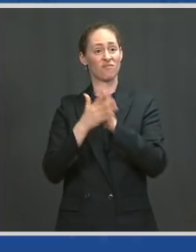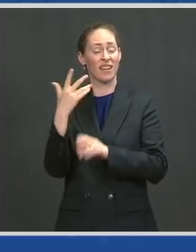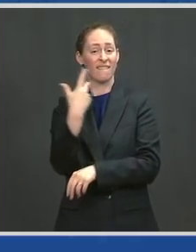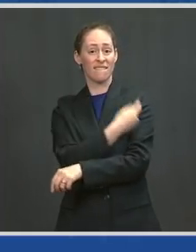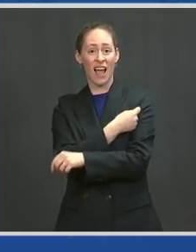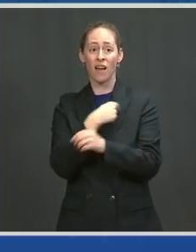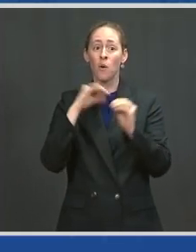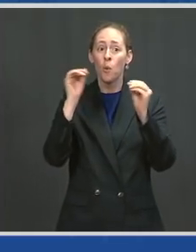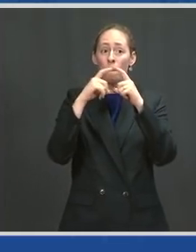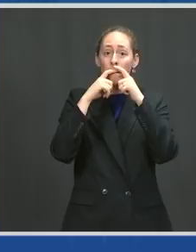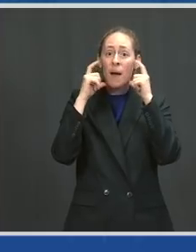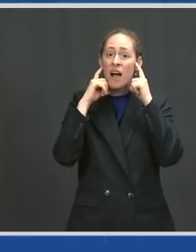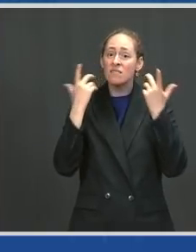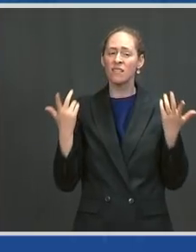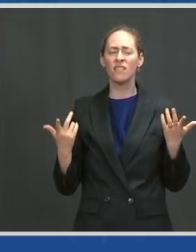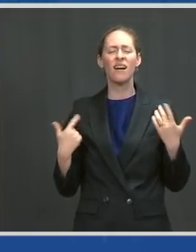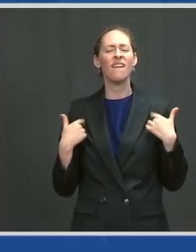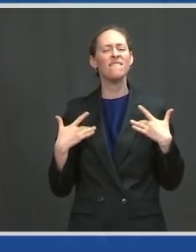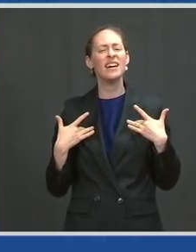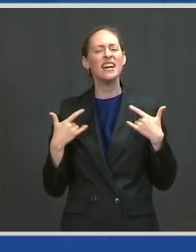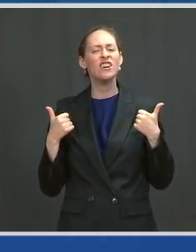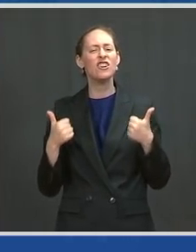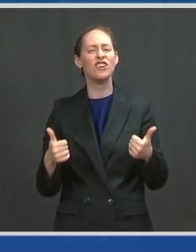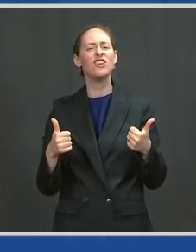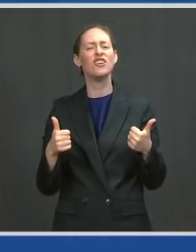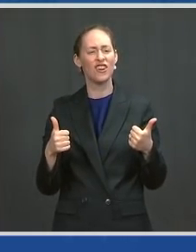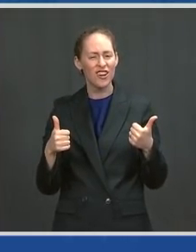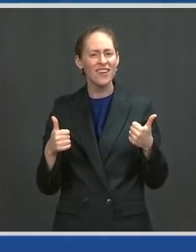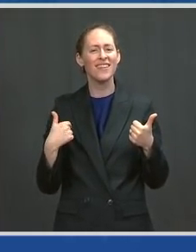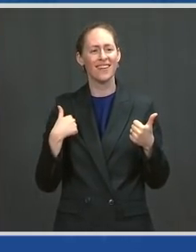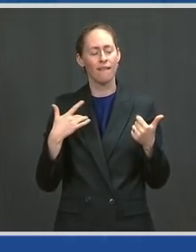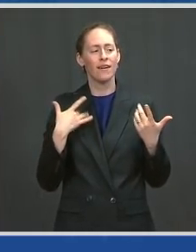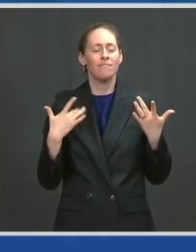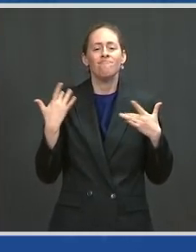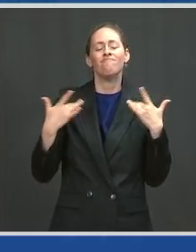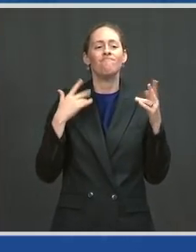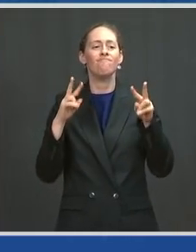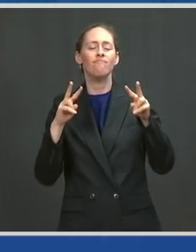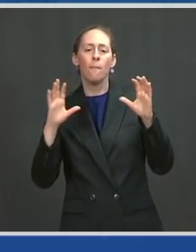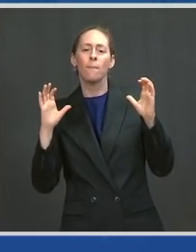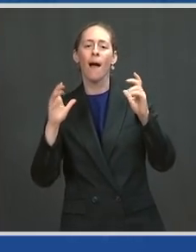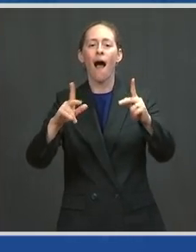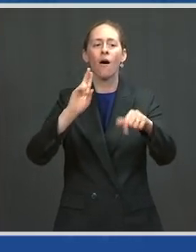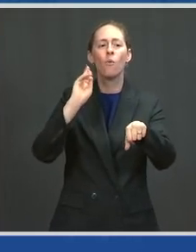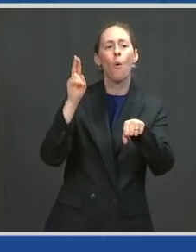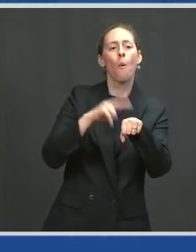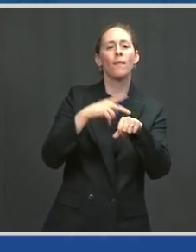It feels great, and I am really excited to get back to normal and enjoy my summer vacation.